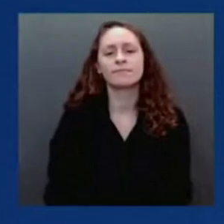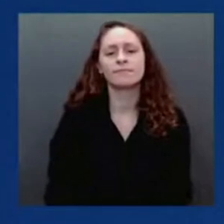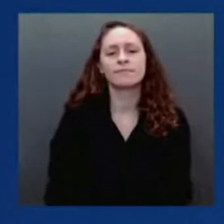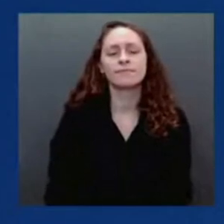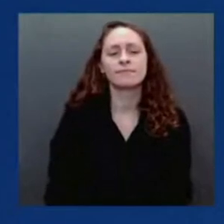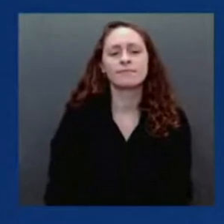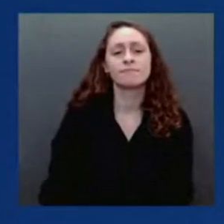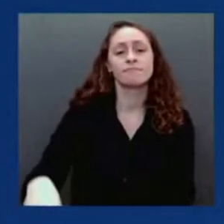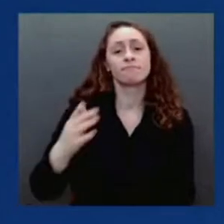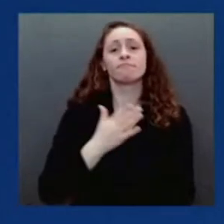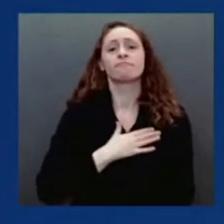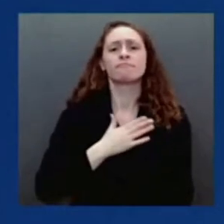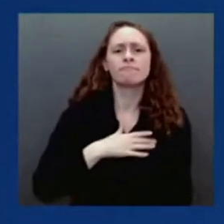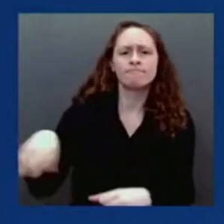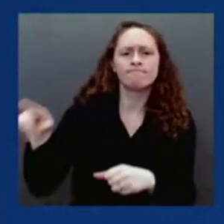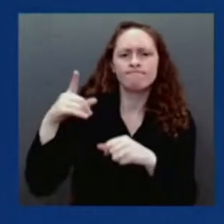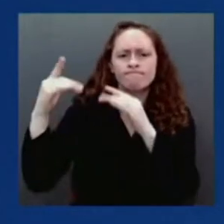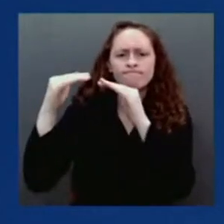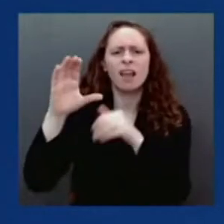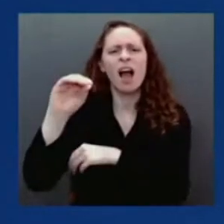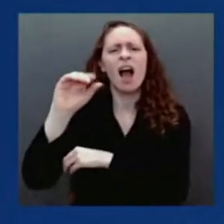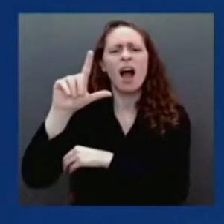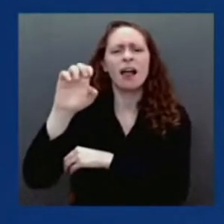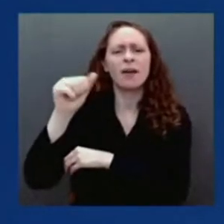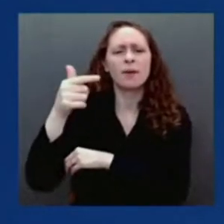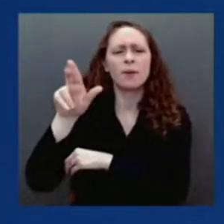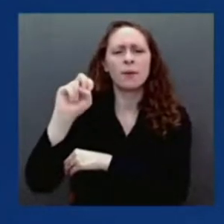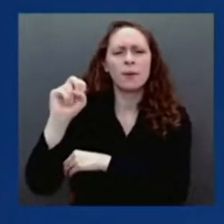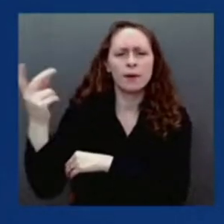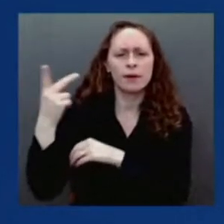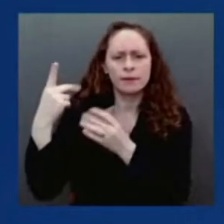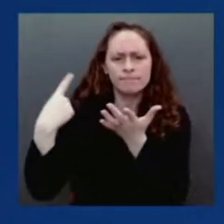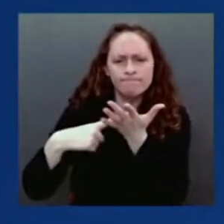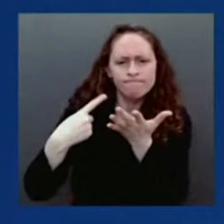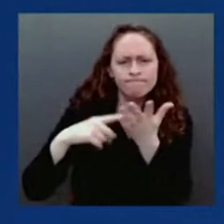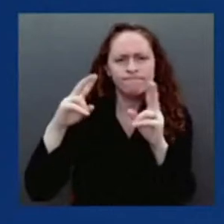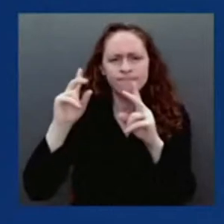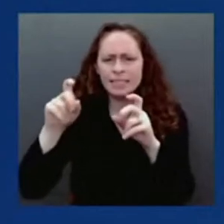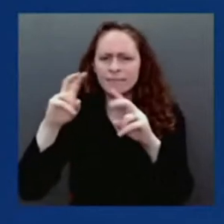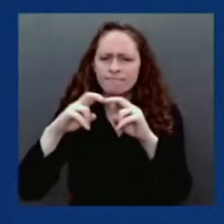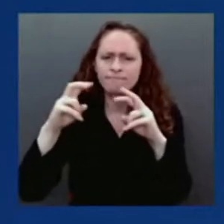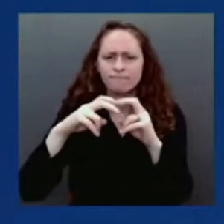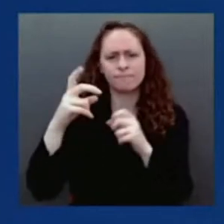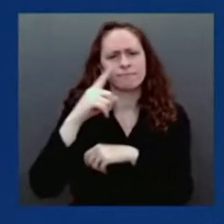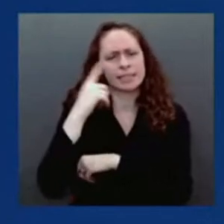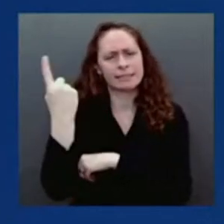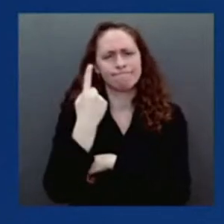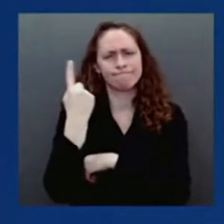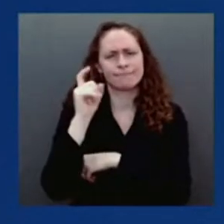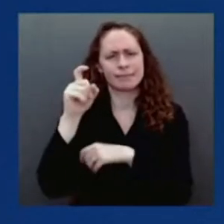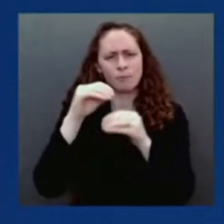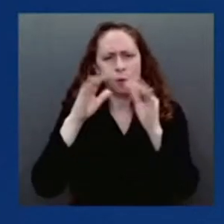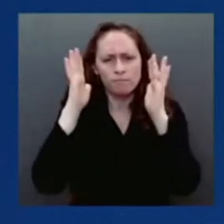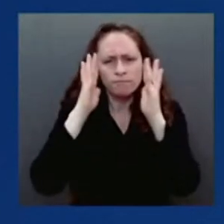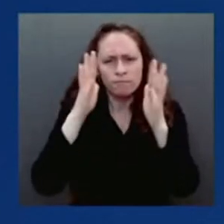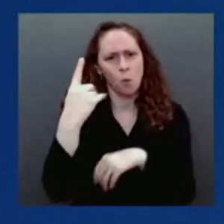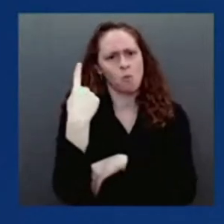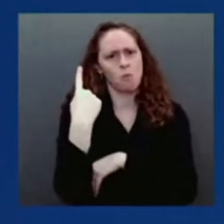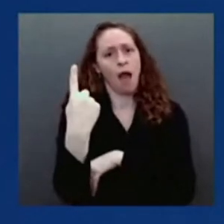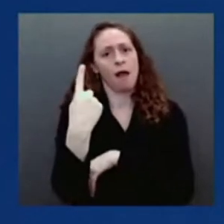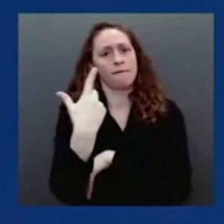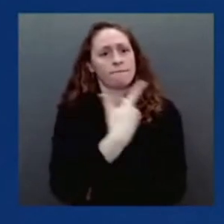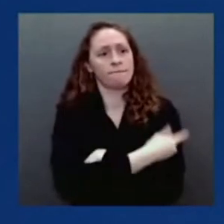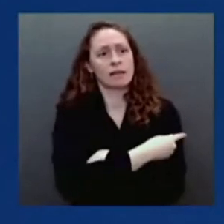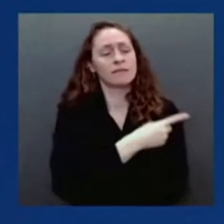of a universal coronavirus vaccine. The reason we did this perspective was to bring to the attention of the public, next slide,